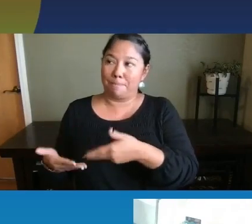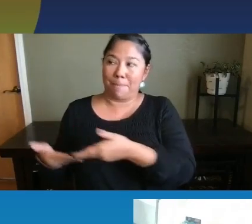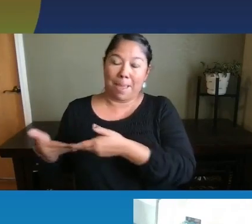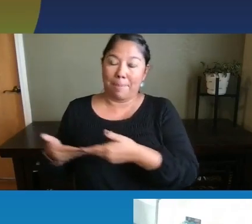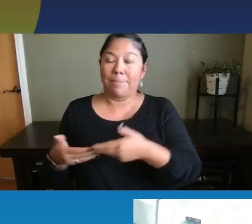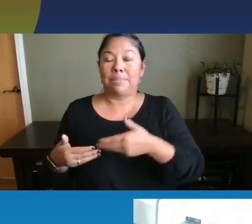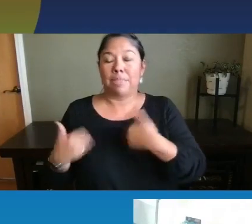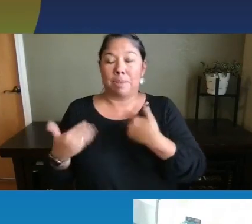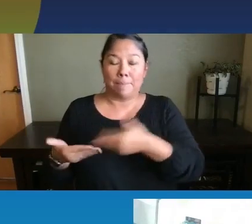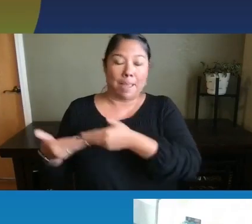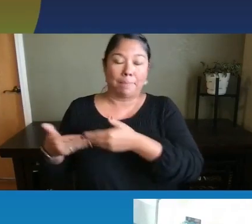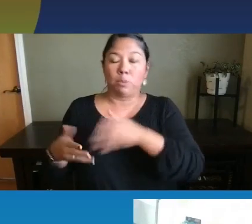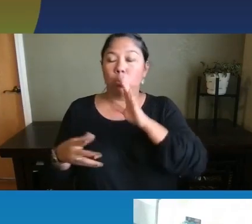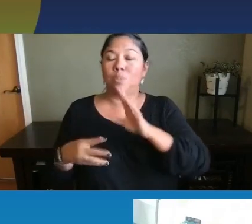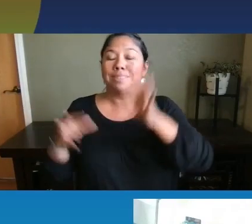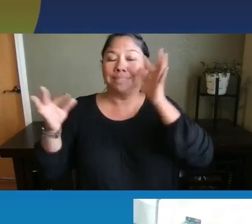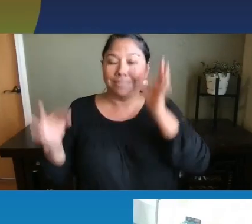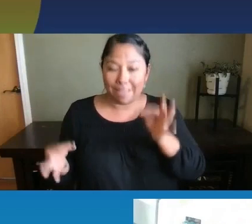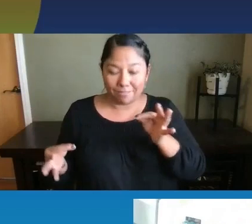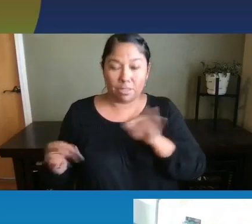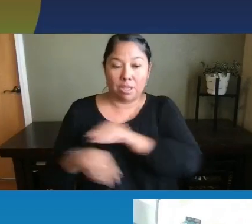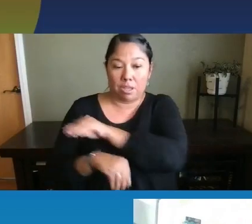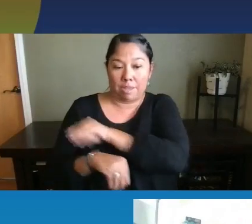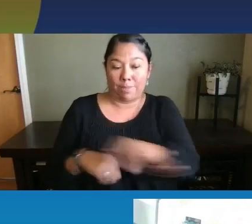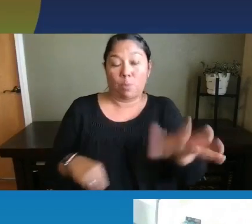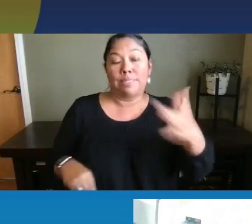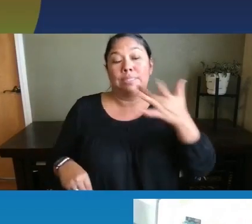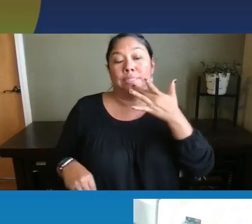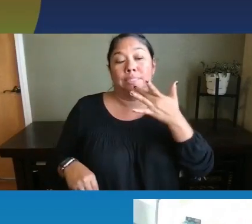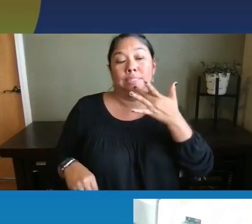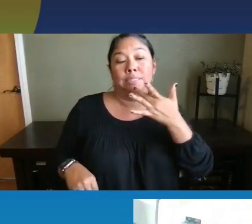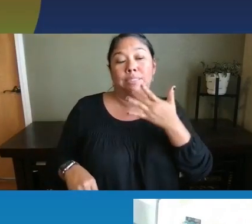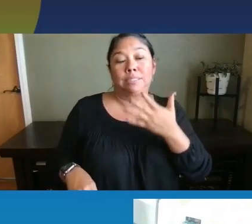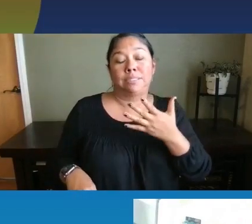contribute to what their taste preferences are as they get older.